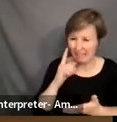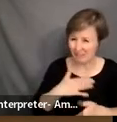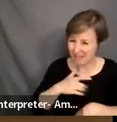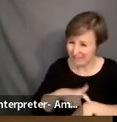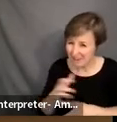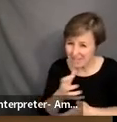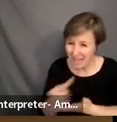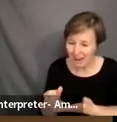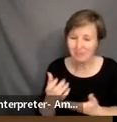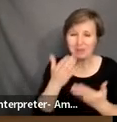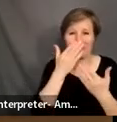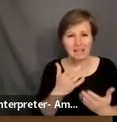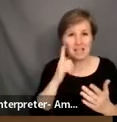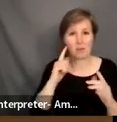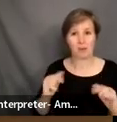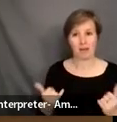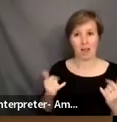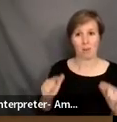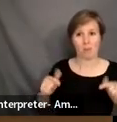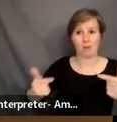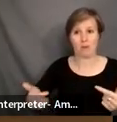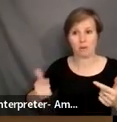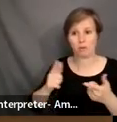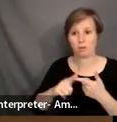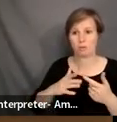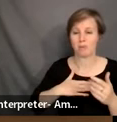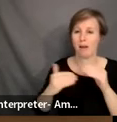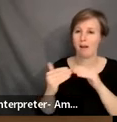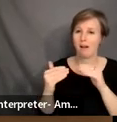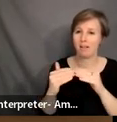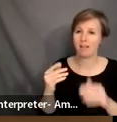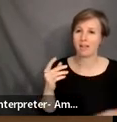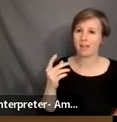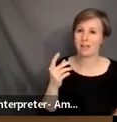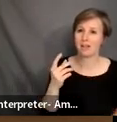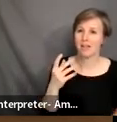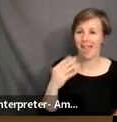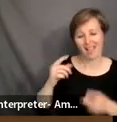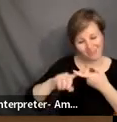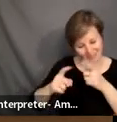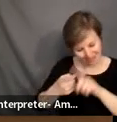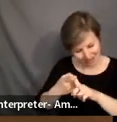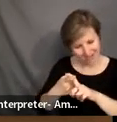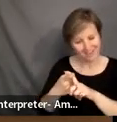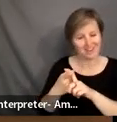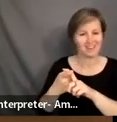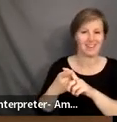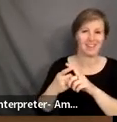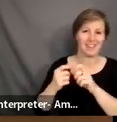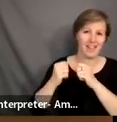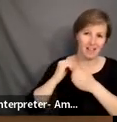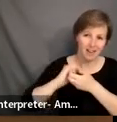Thank you very much. Thank I will pass the baton to my colleague and friend and comrade and